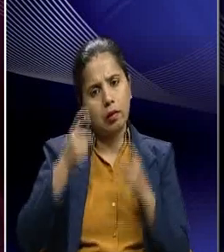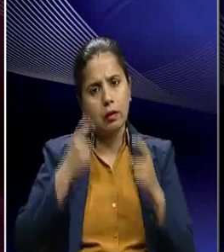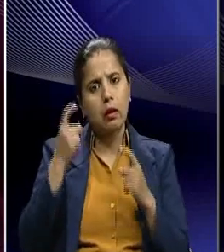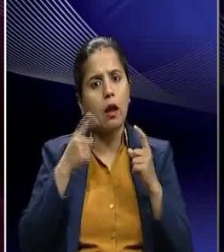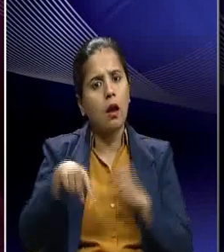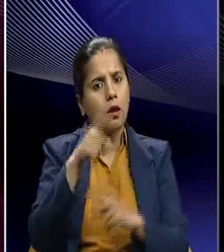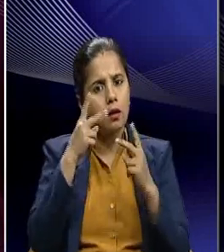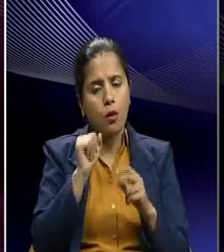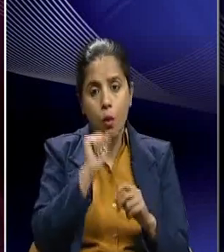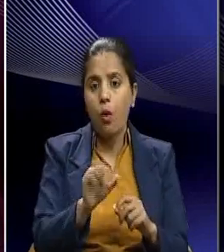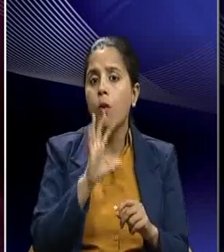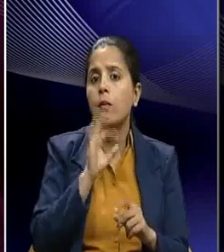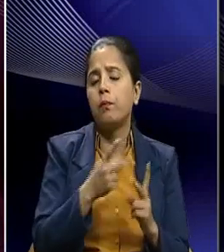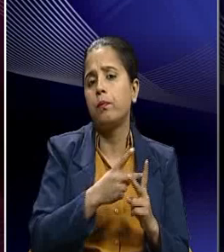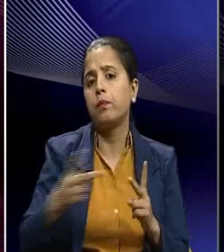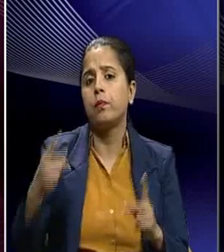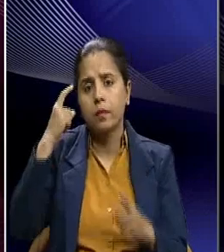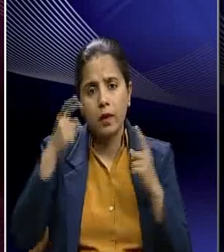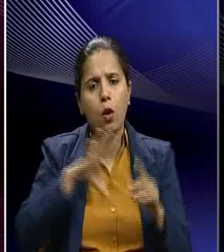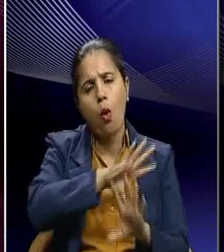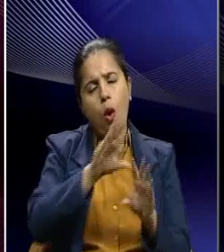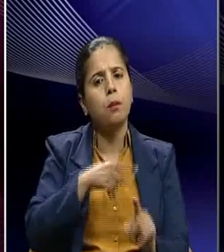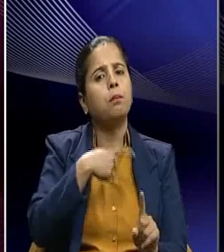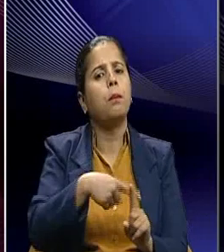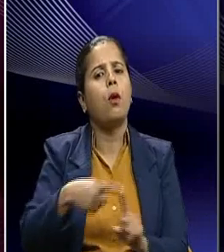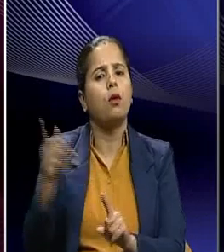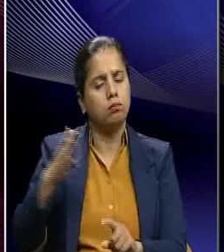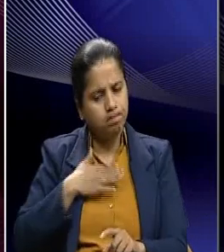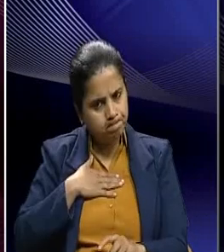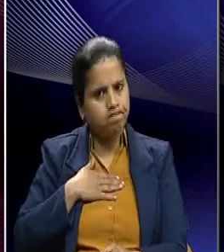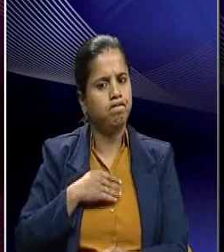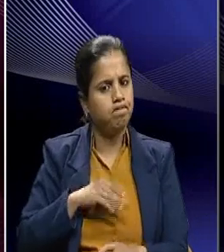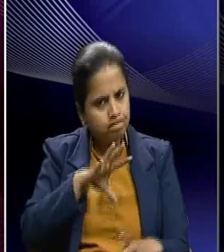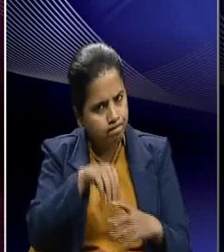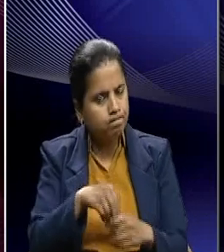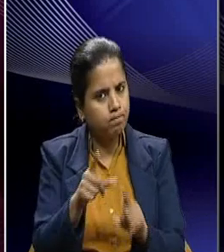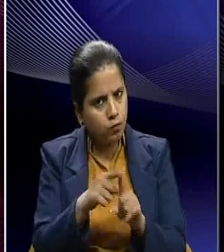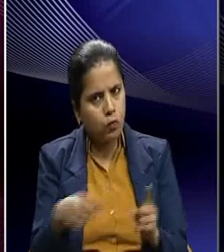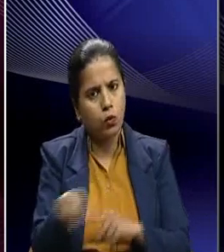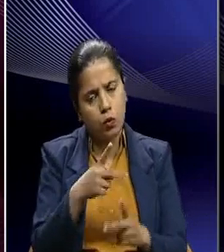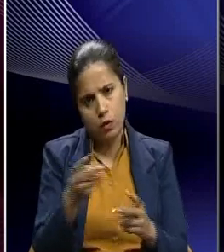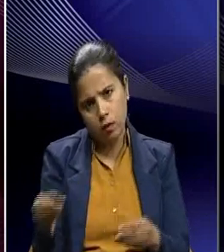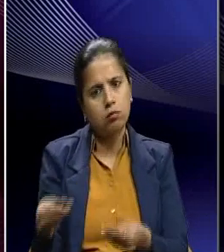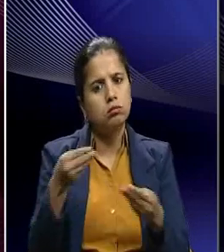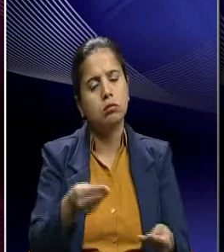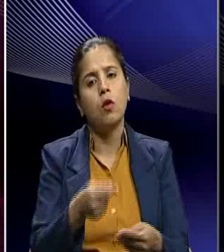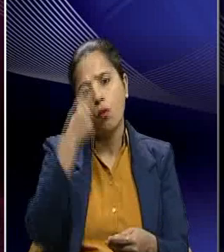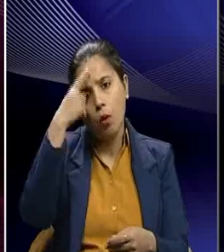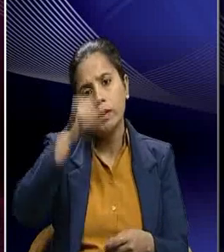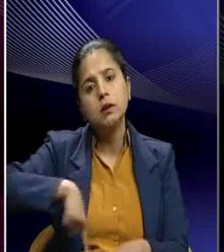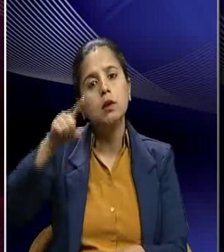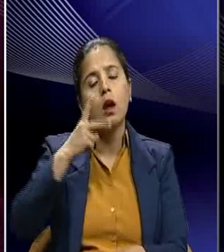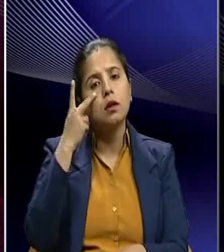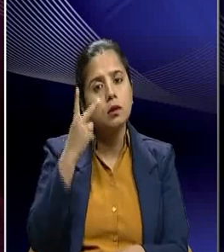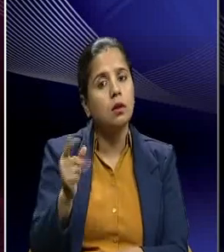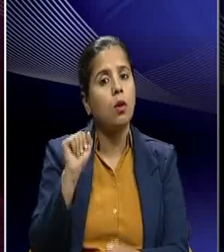in his varied kind of thinking all positive contribution was made by him for the India. And